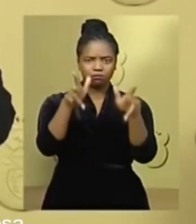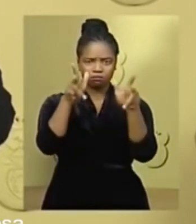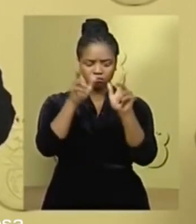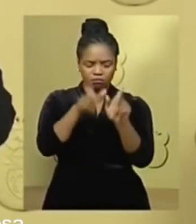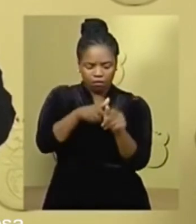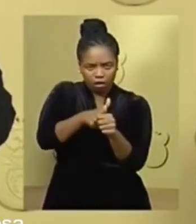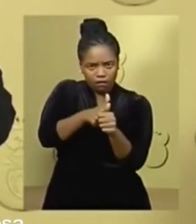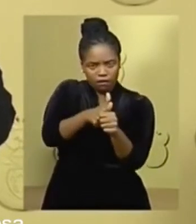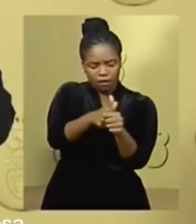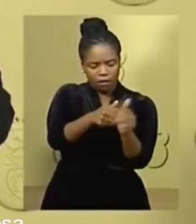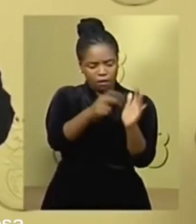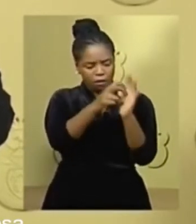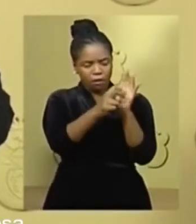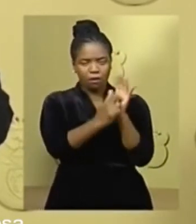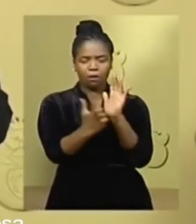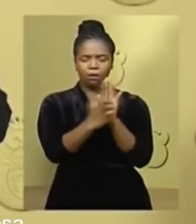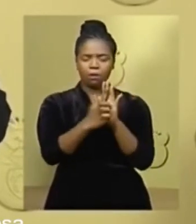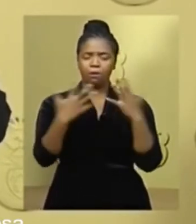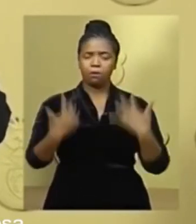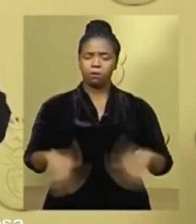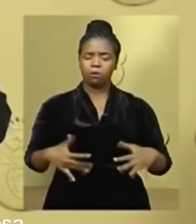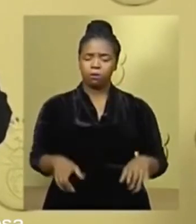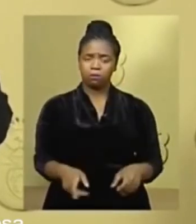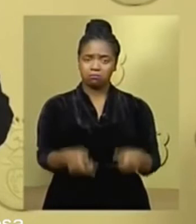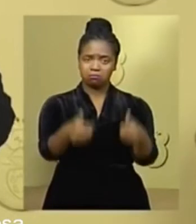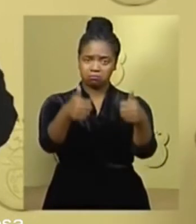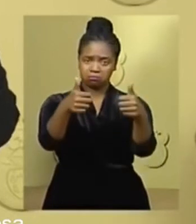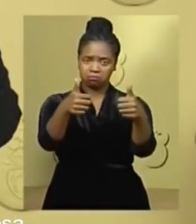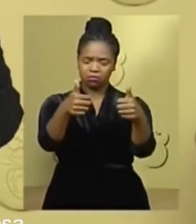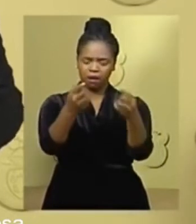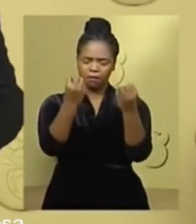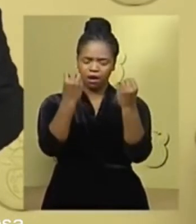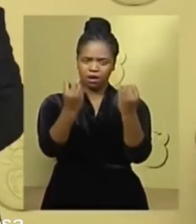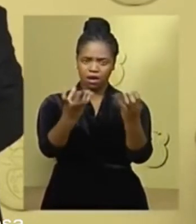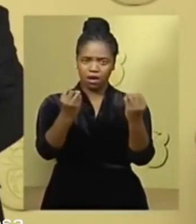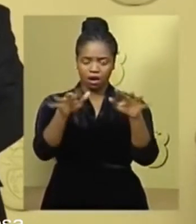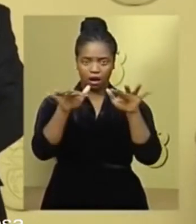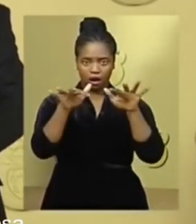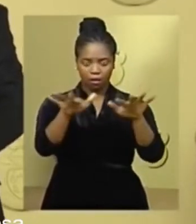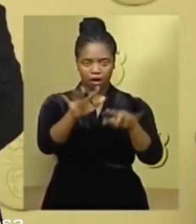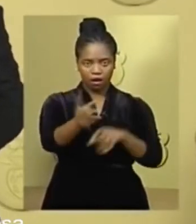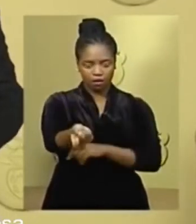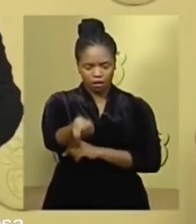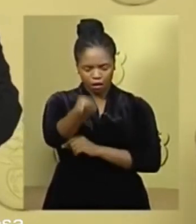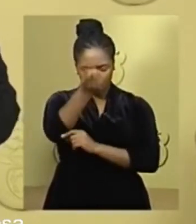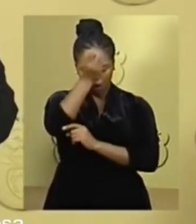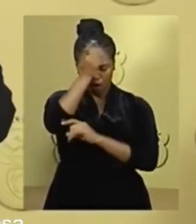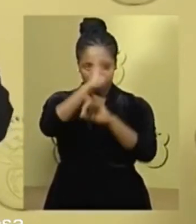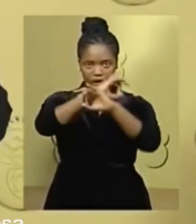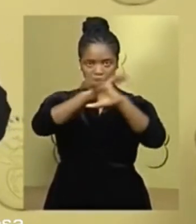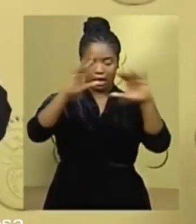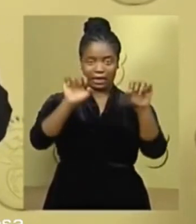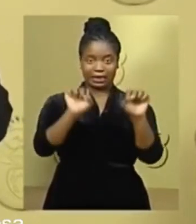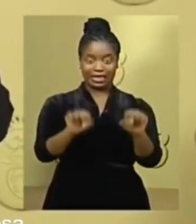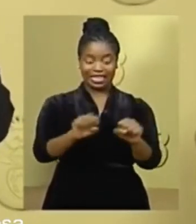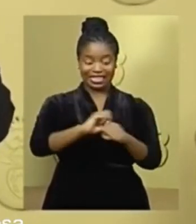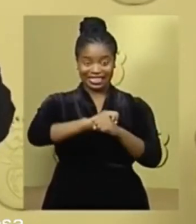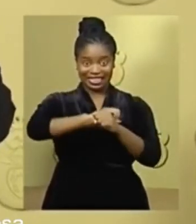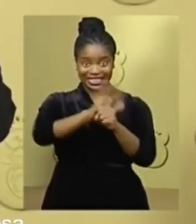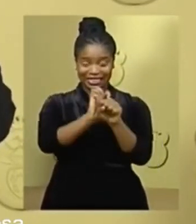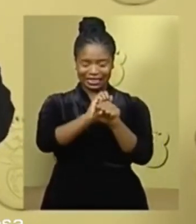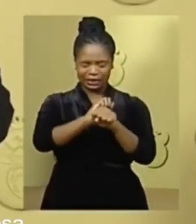been remarkable. Millions of our people have understood the gravity of the situation we are in.